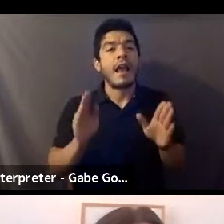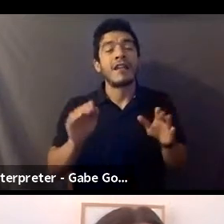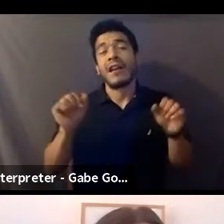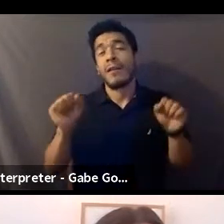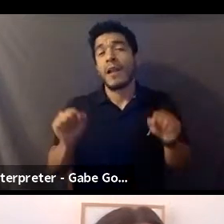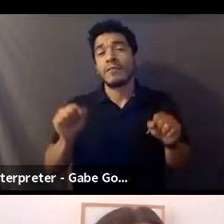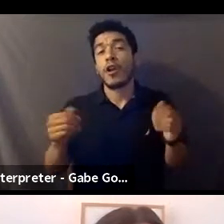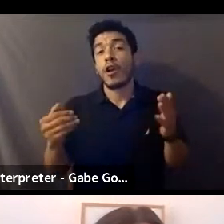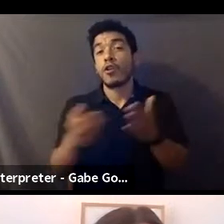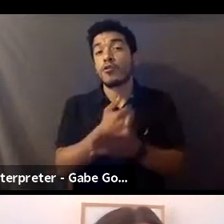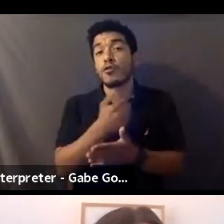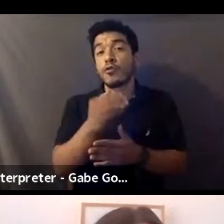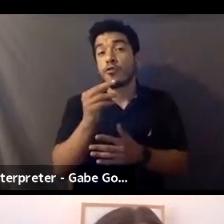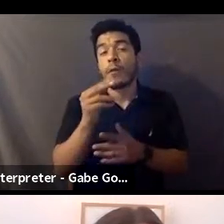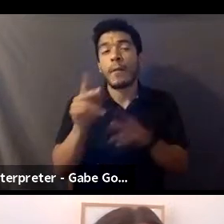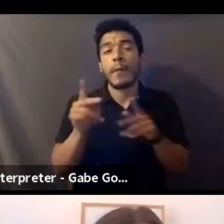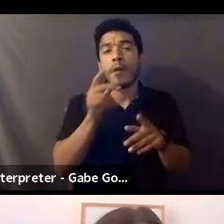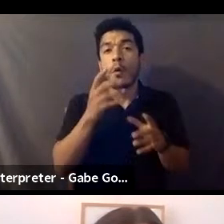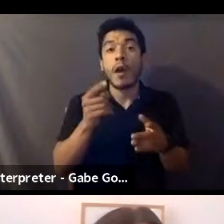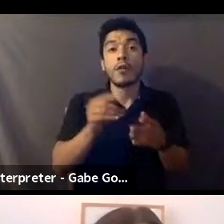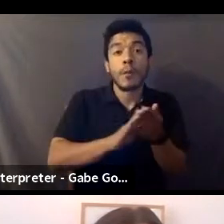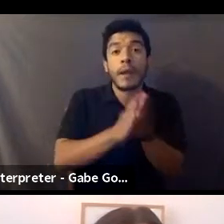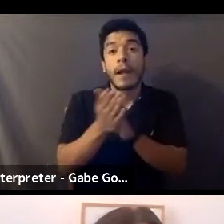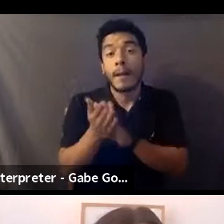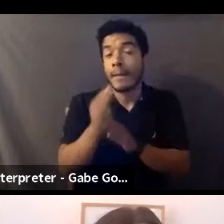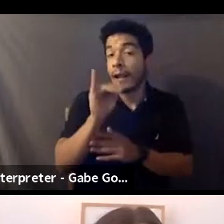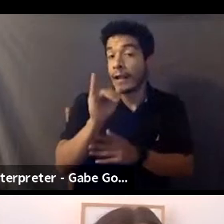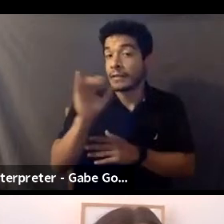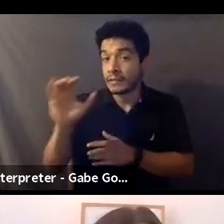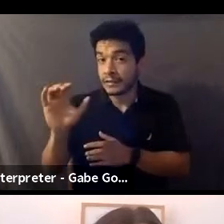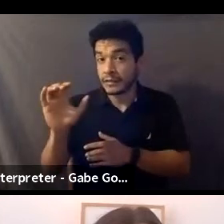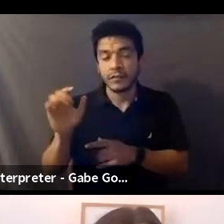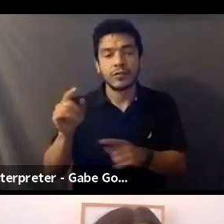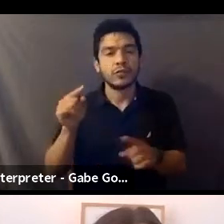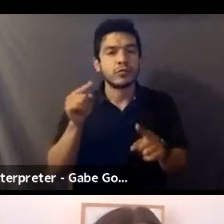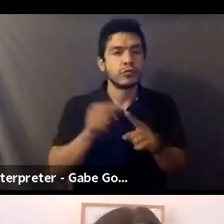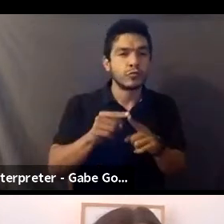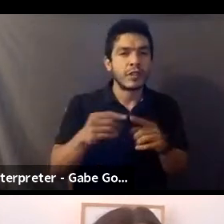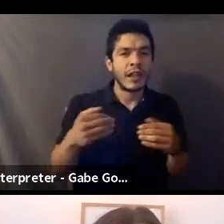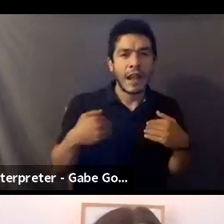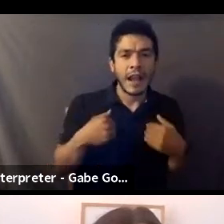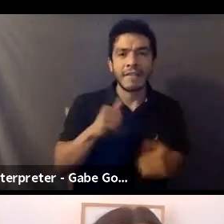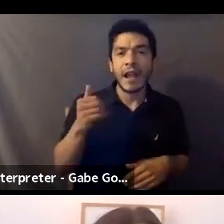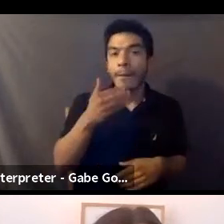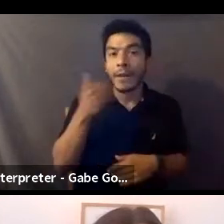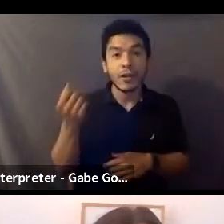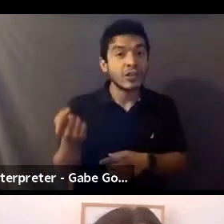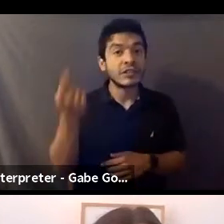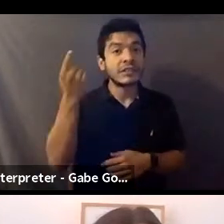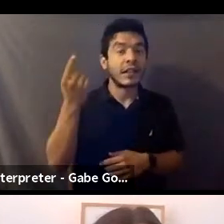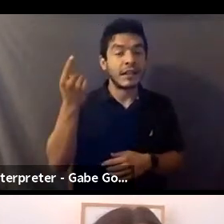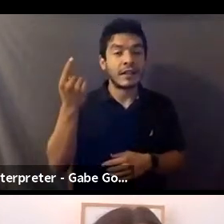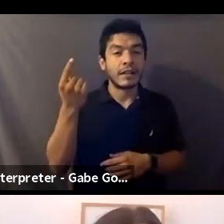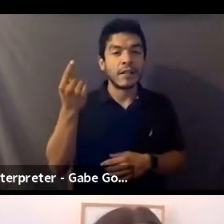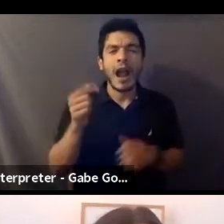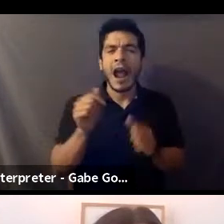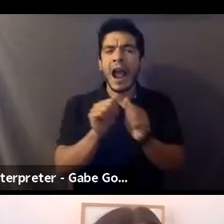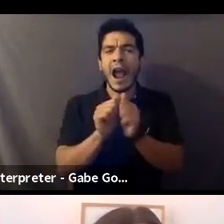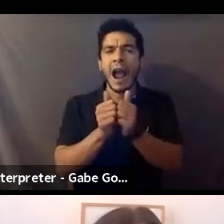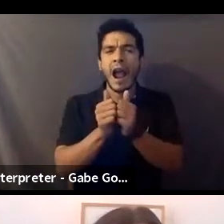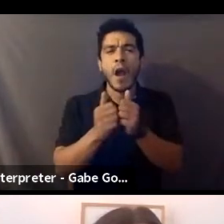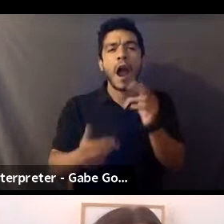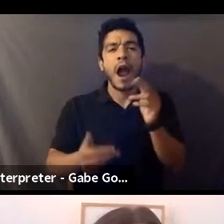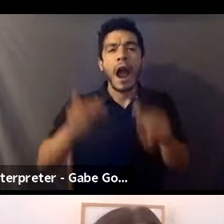registrants, those who want to be intimacy coordinators, to have a better understanding of high